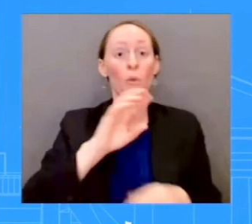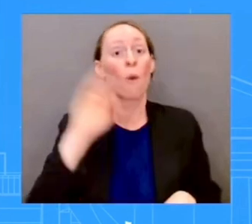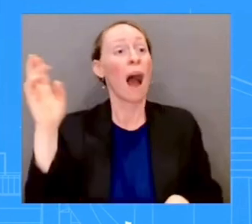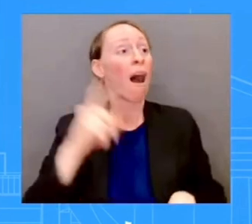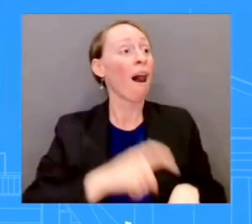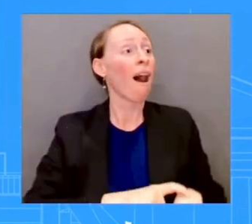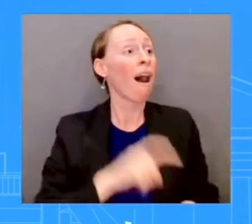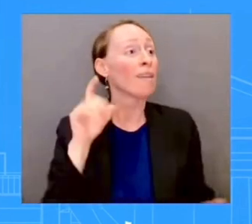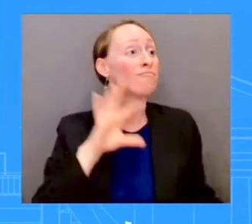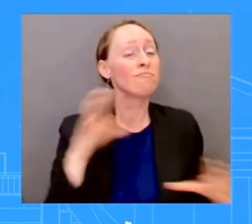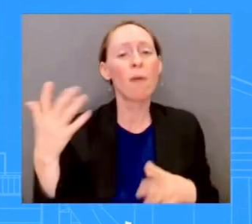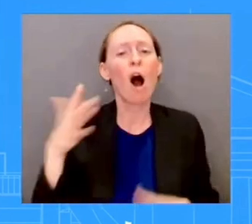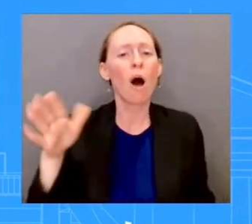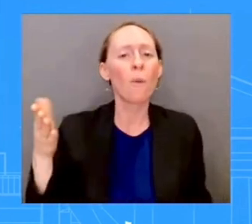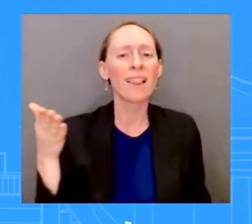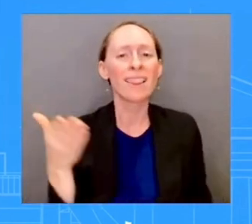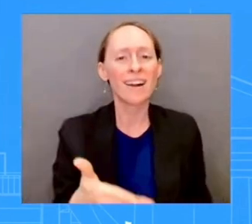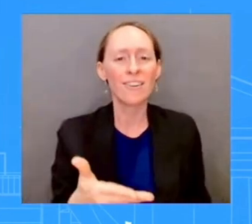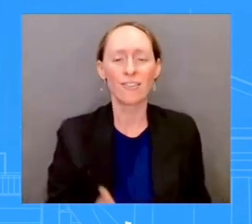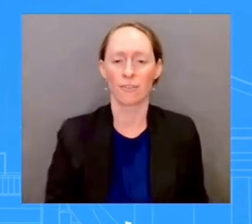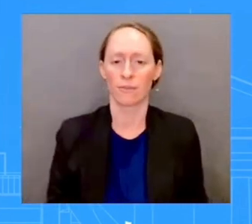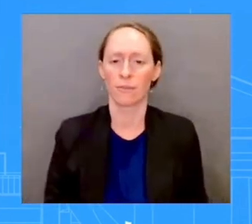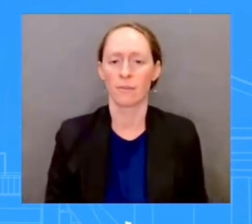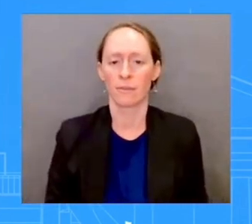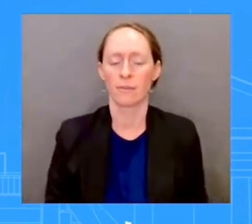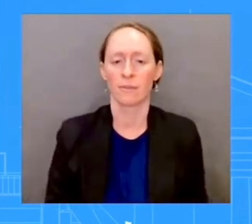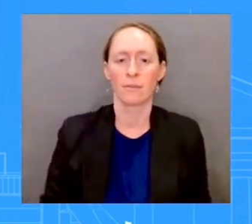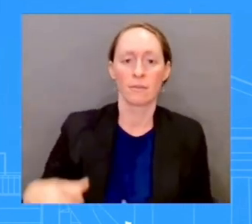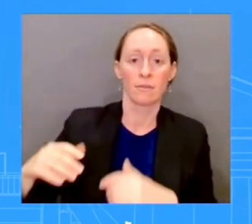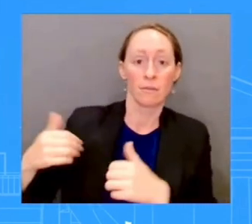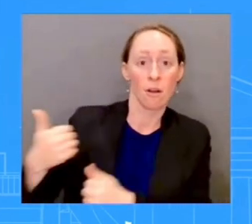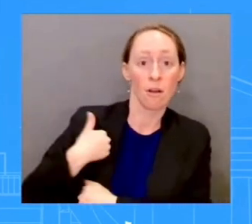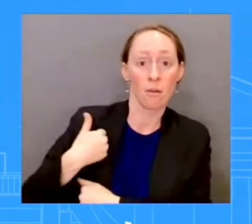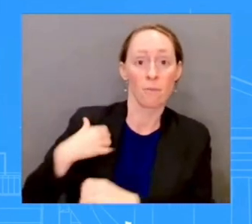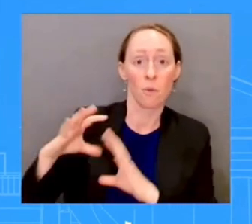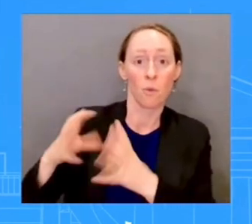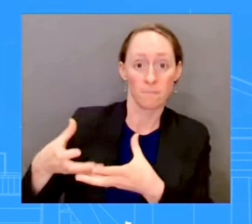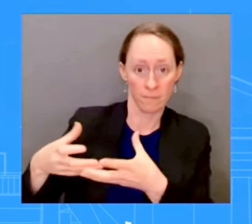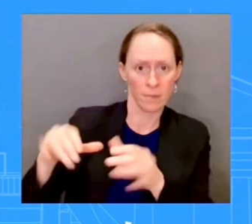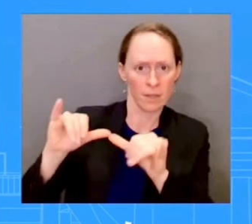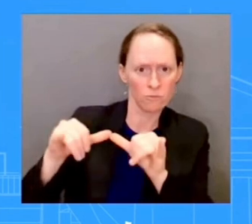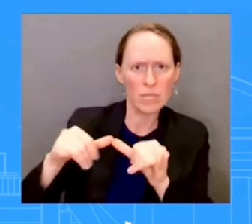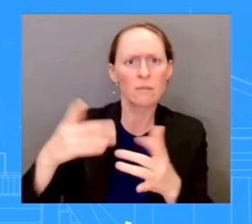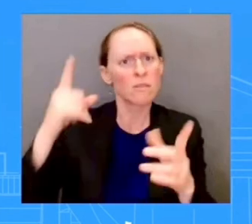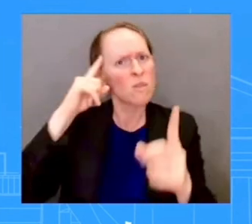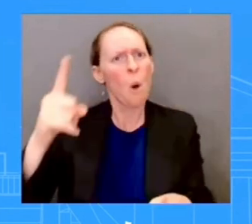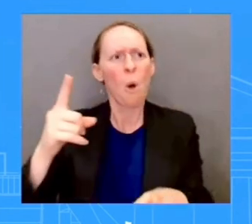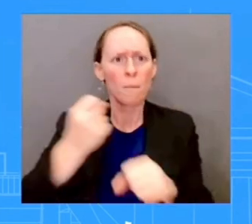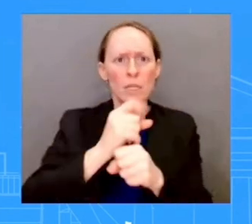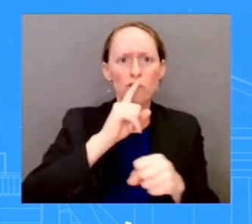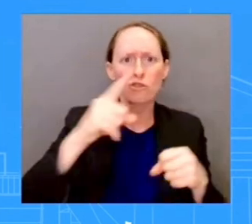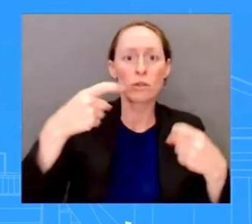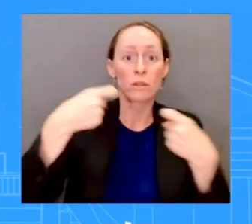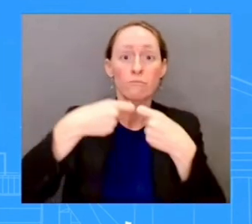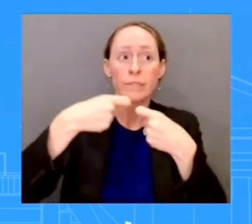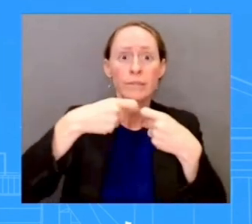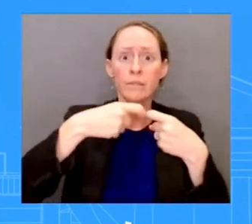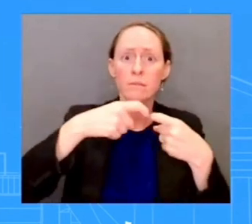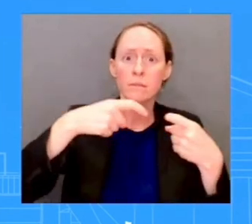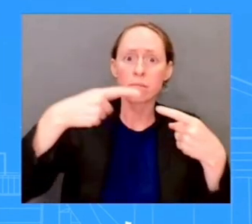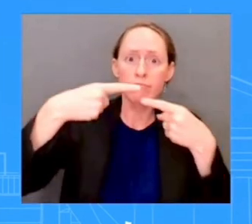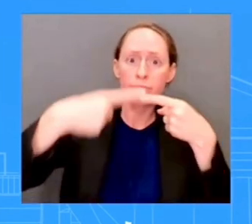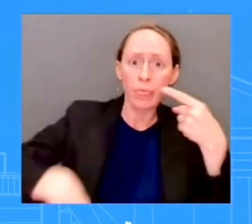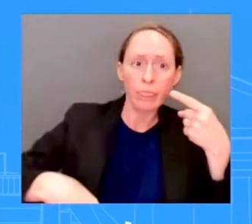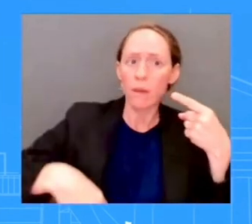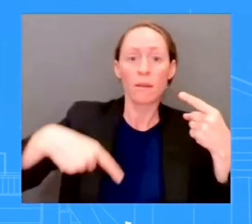-positioned before the storm to support power restoration. It brought in more than 30 large generators that are pre-staged if needed